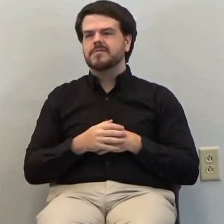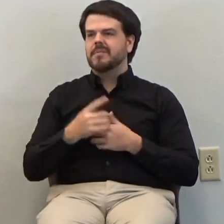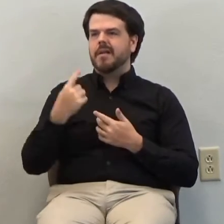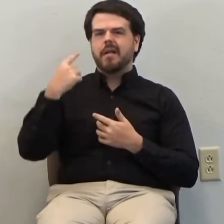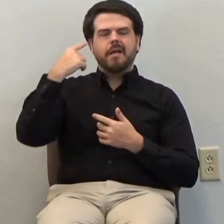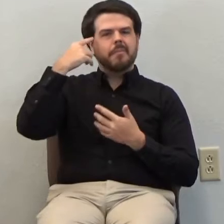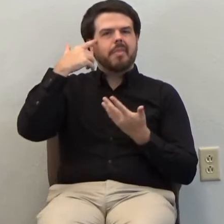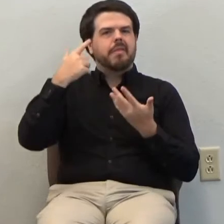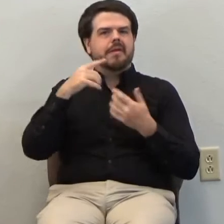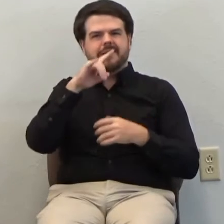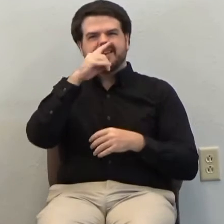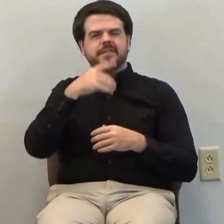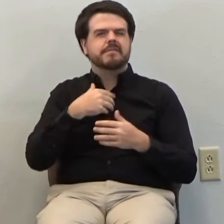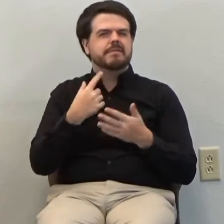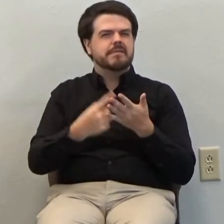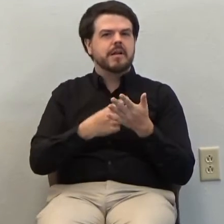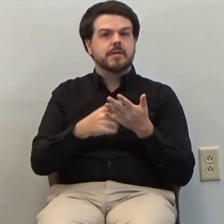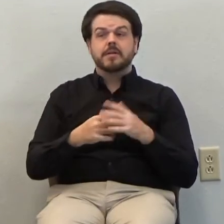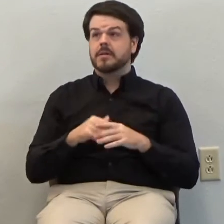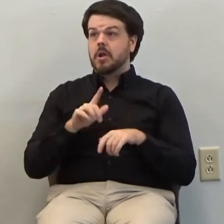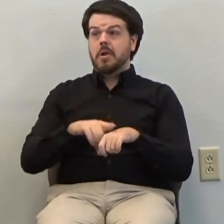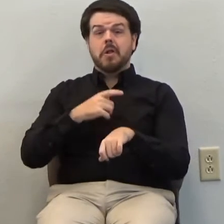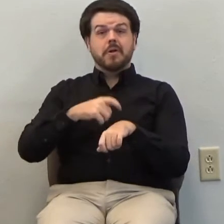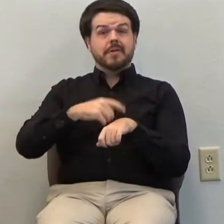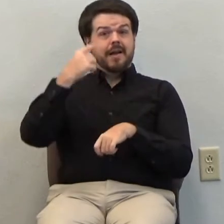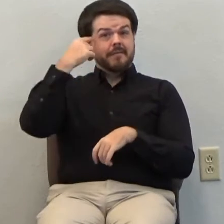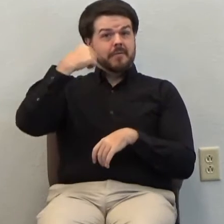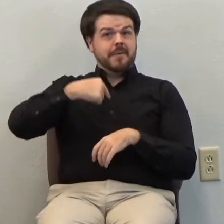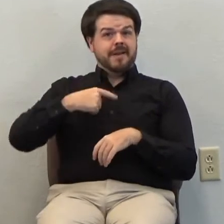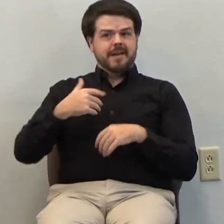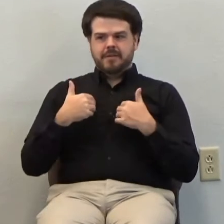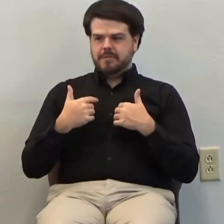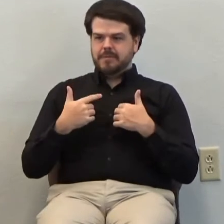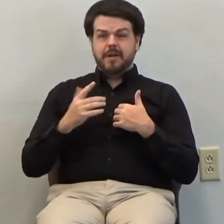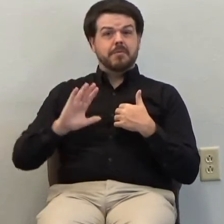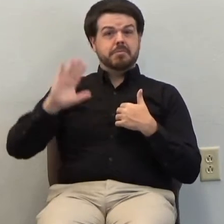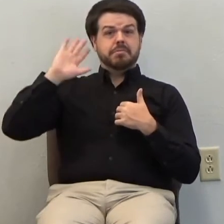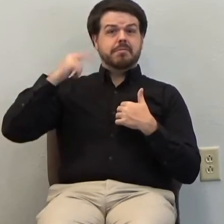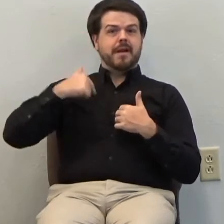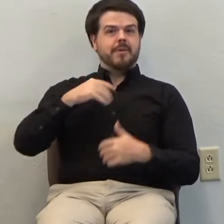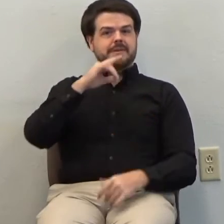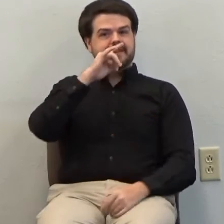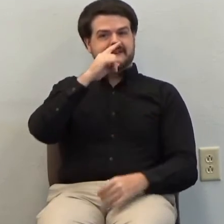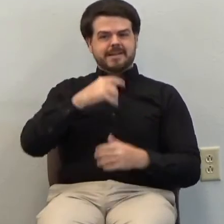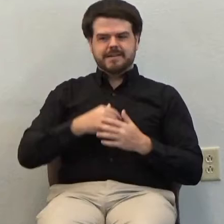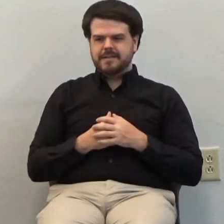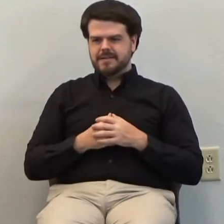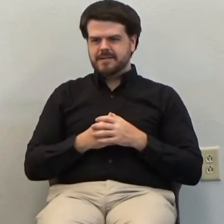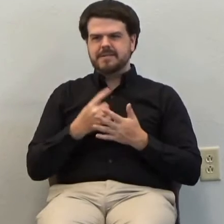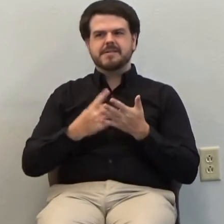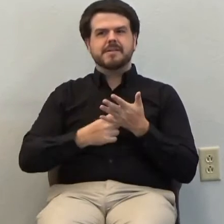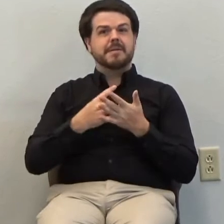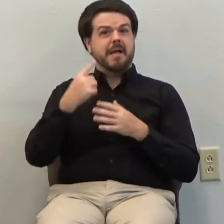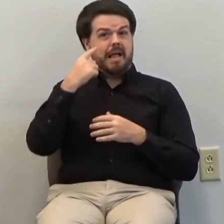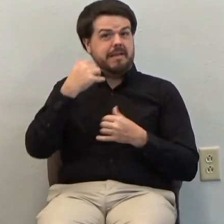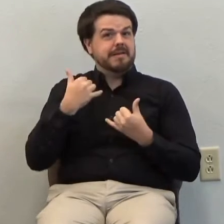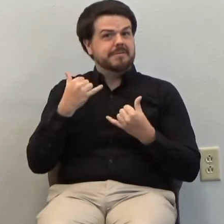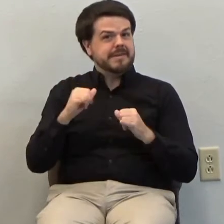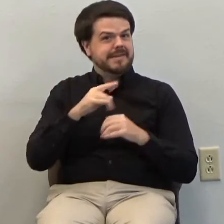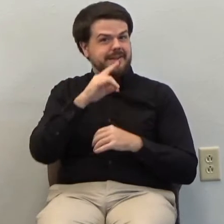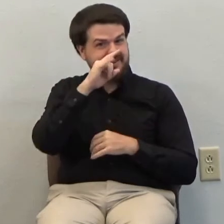don't know. You know how kids can be. It's been a long time for me since I was one. Sometimes I still think I'm one.